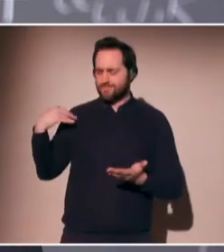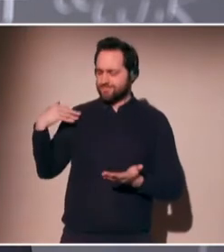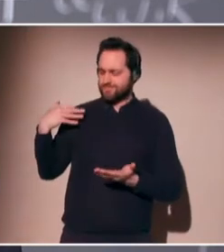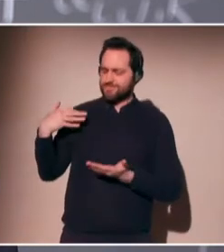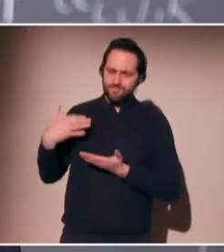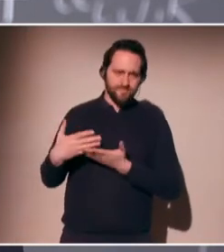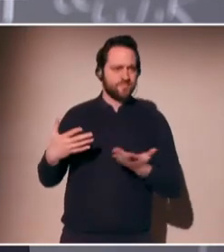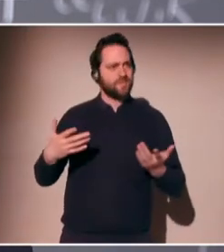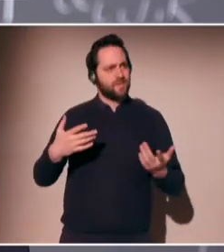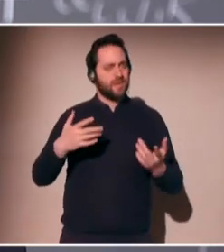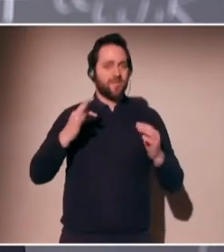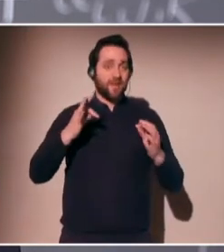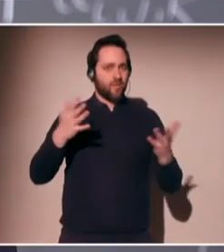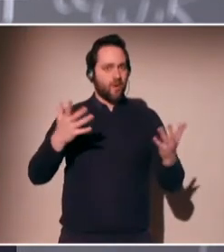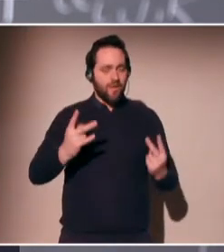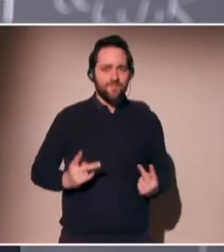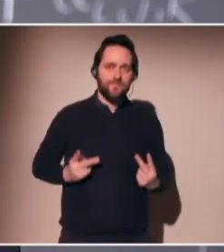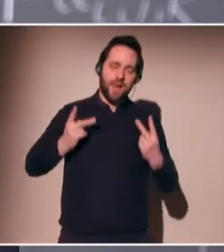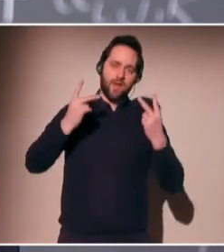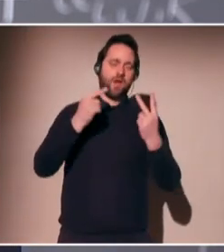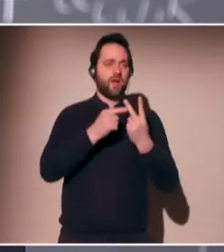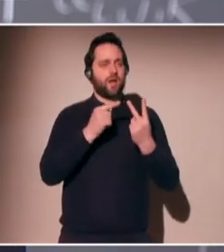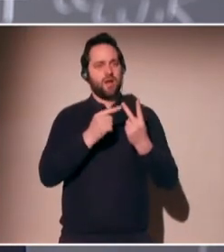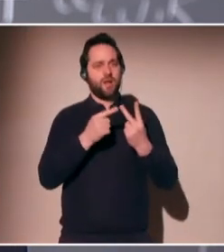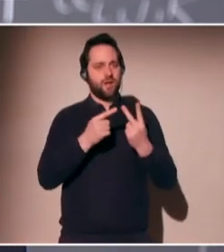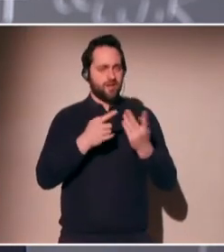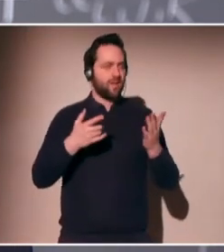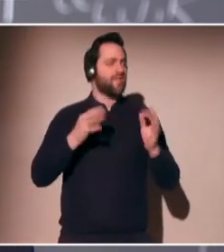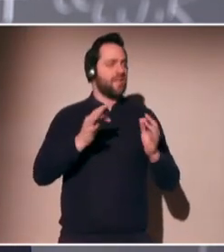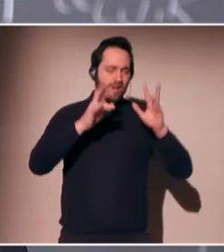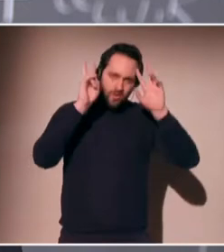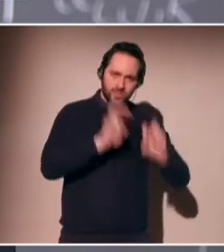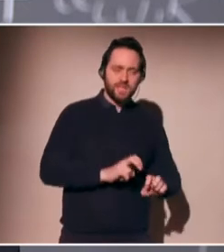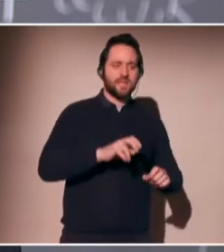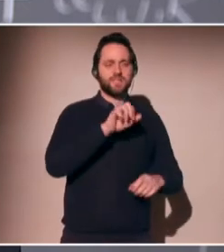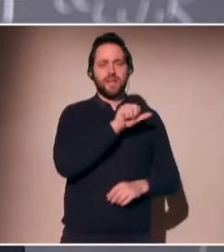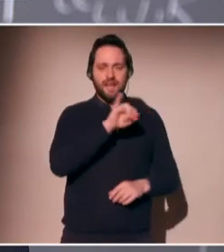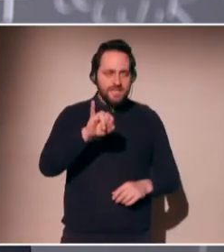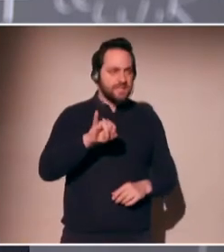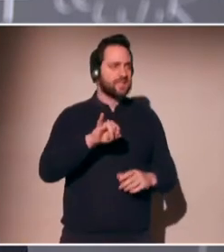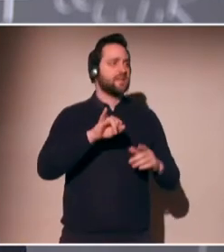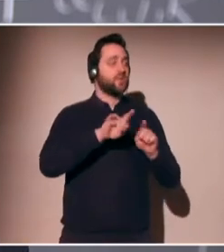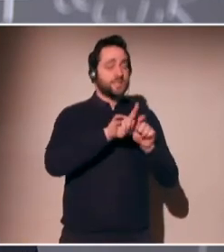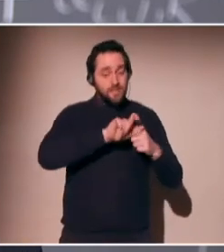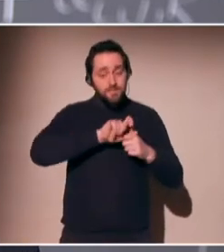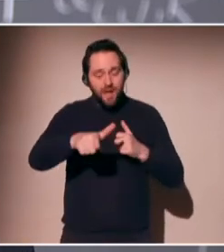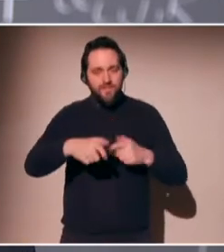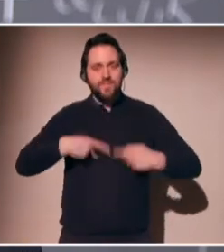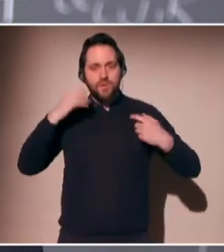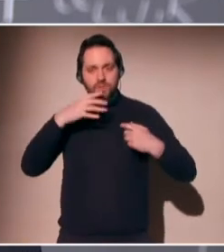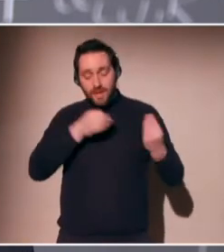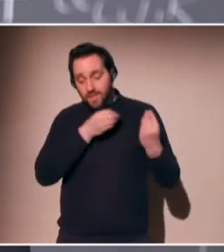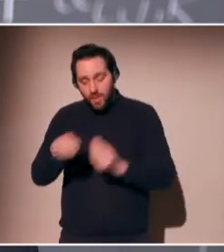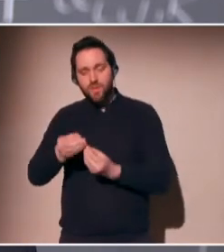seen this quite clearly. Our role is really here to concentrate on values. The impact that